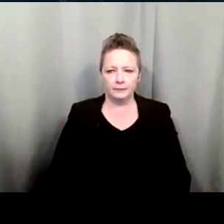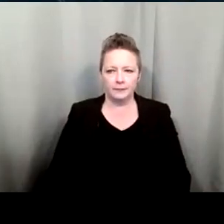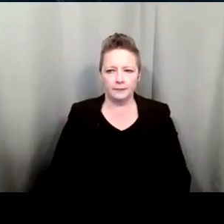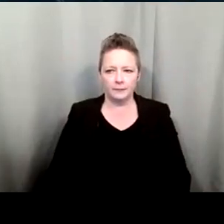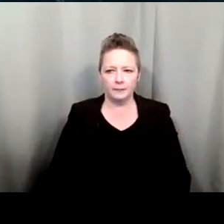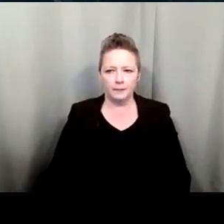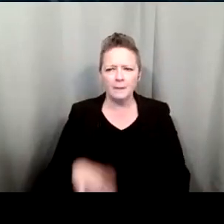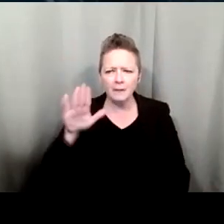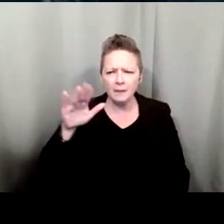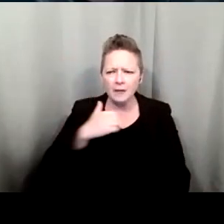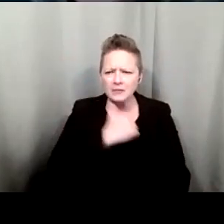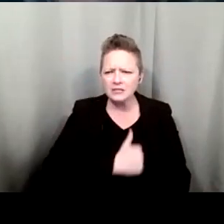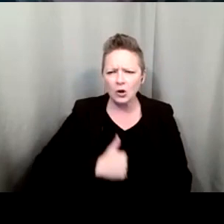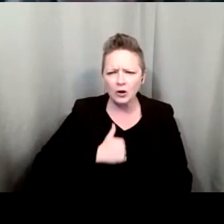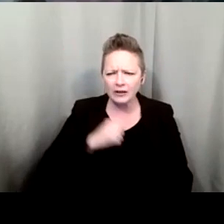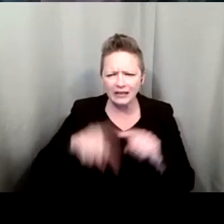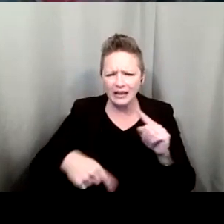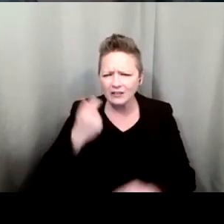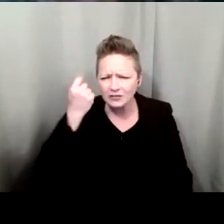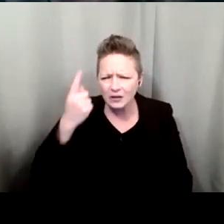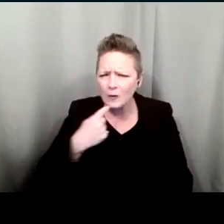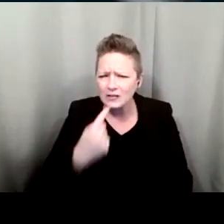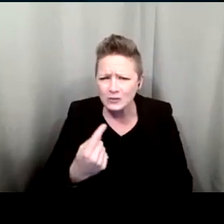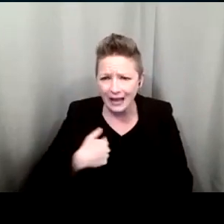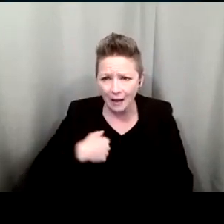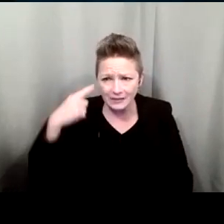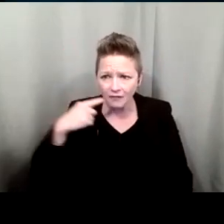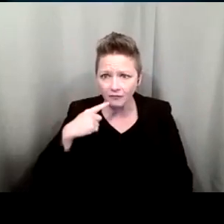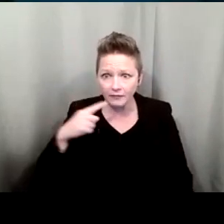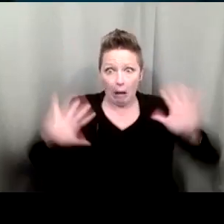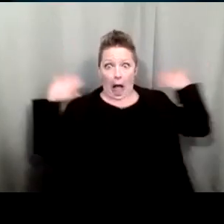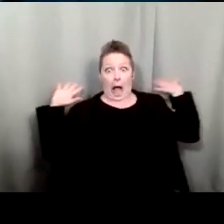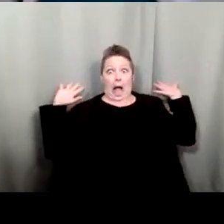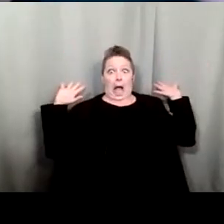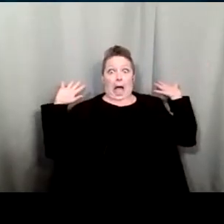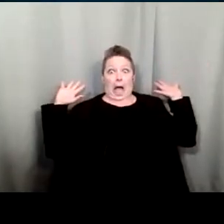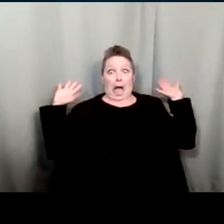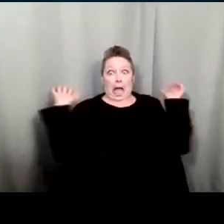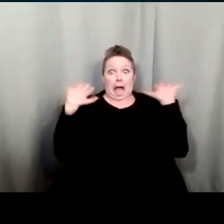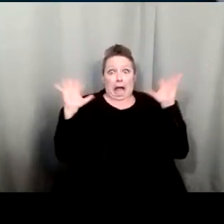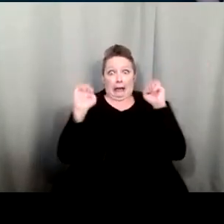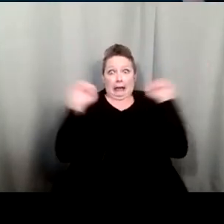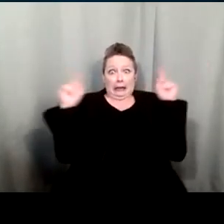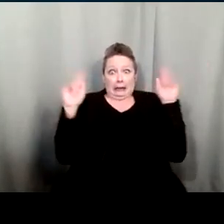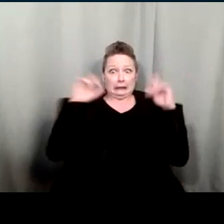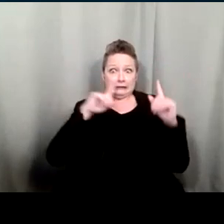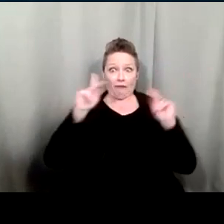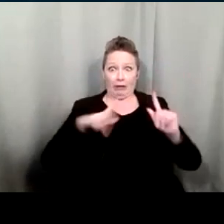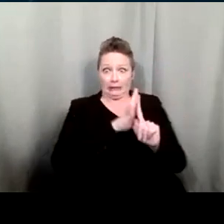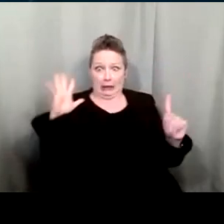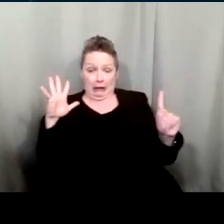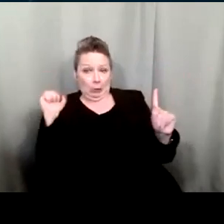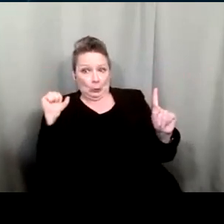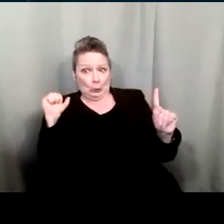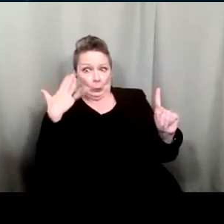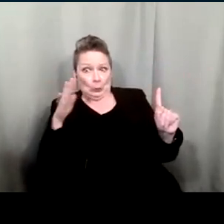sorry I understand what did you say I'm deaf they just jump away they move away like I've got a deaf person here and I